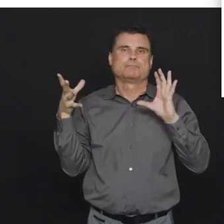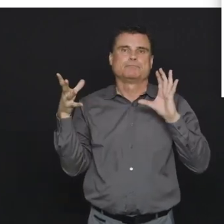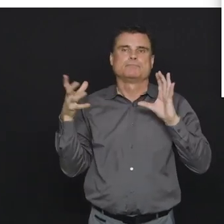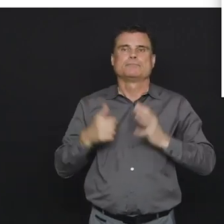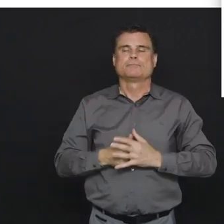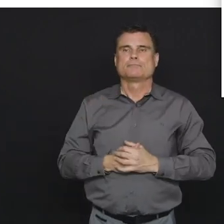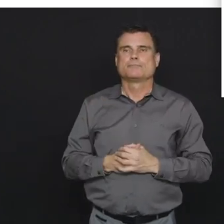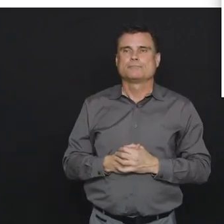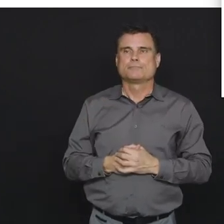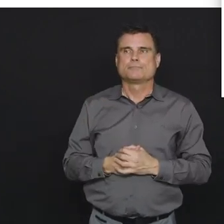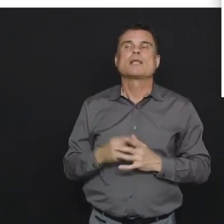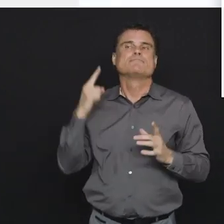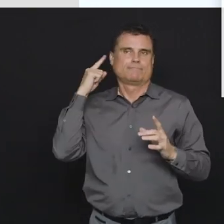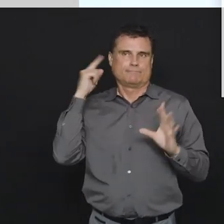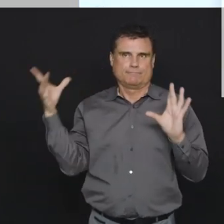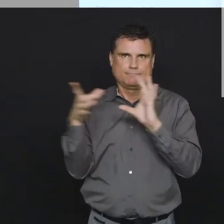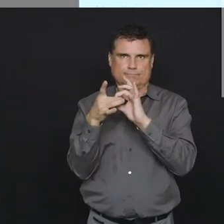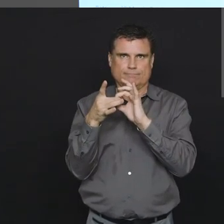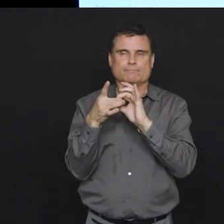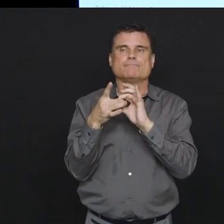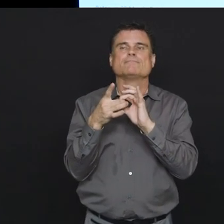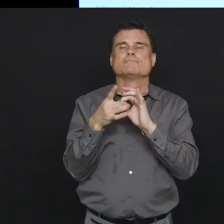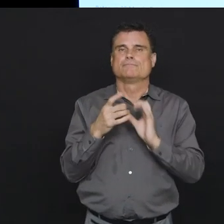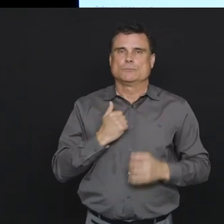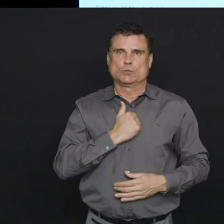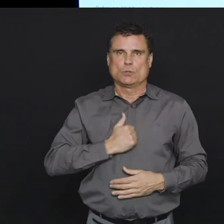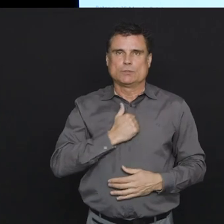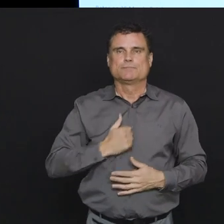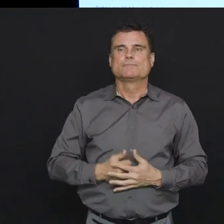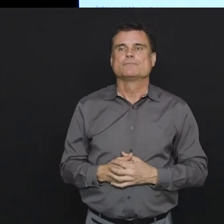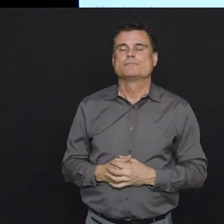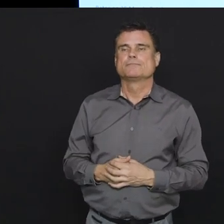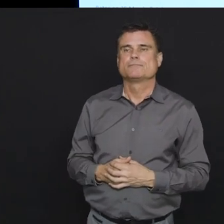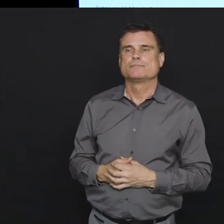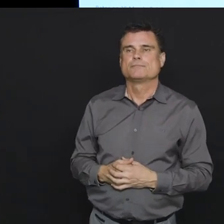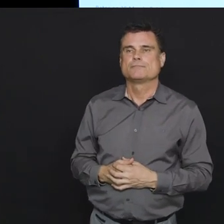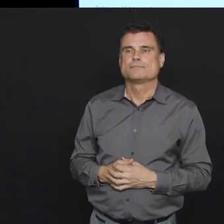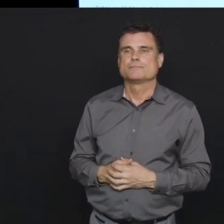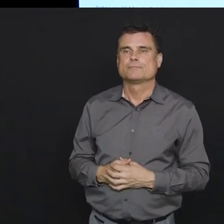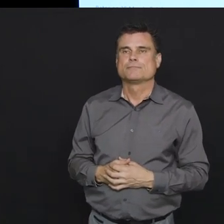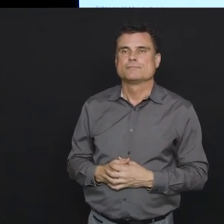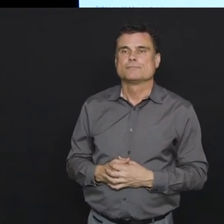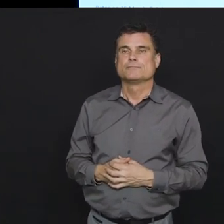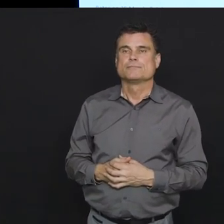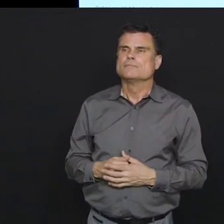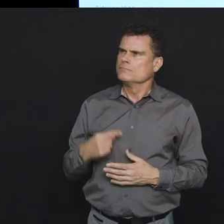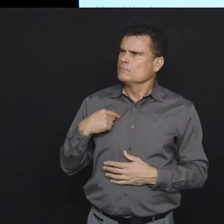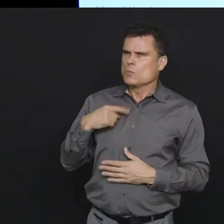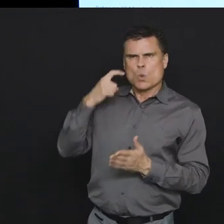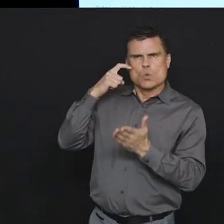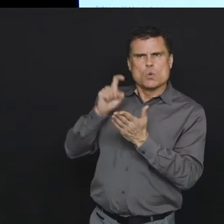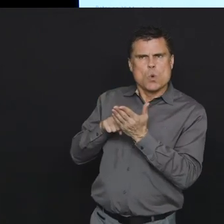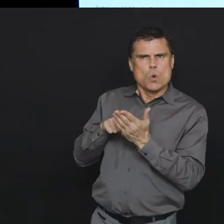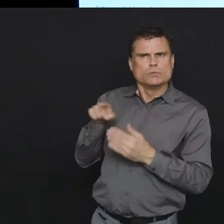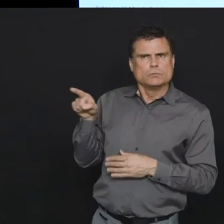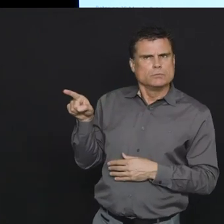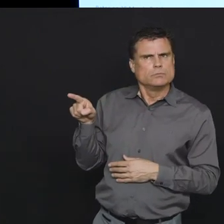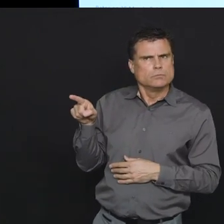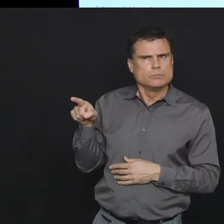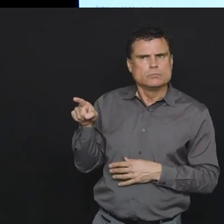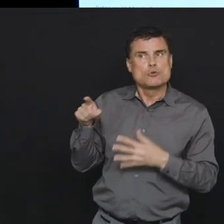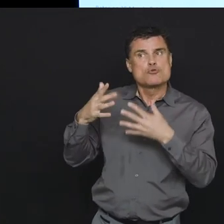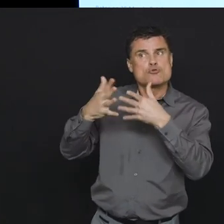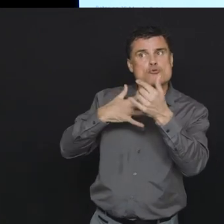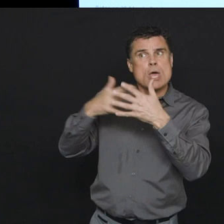slowing down of the numbers of new cases which is good and it's because of a whole variety of things. One is our changing